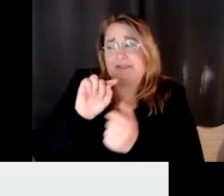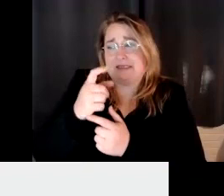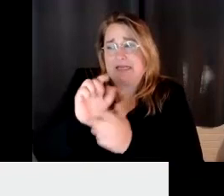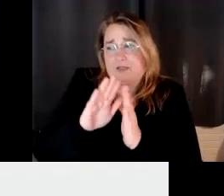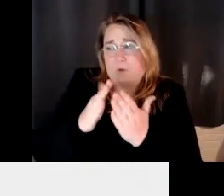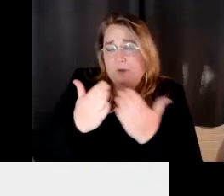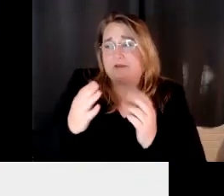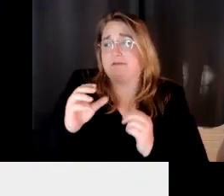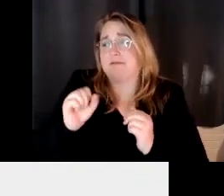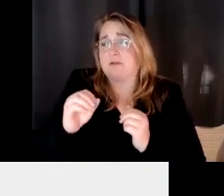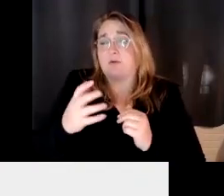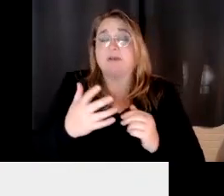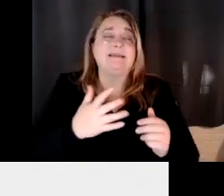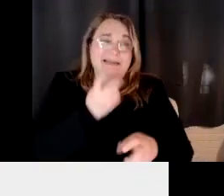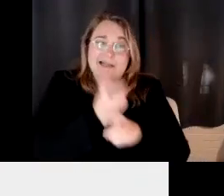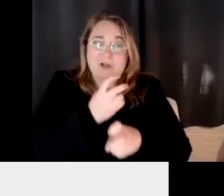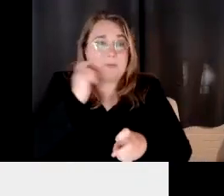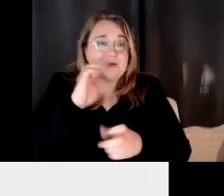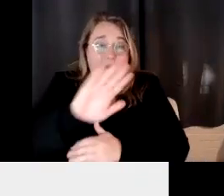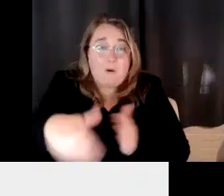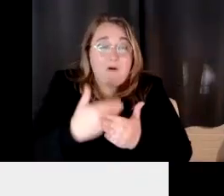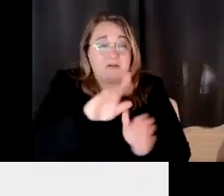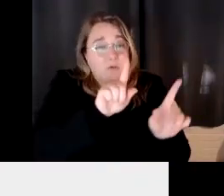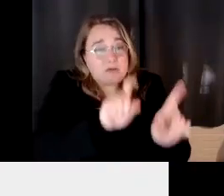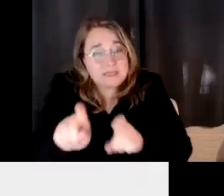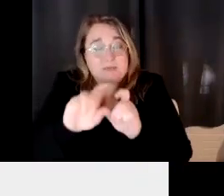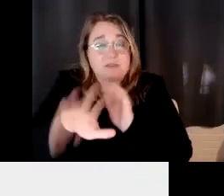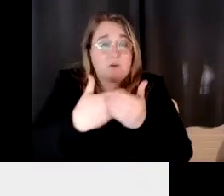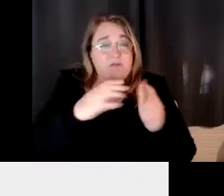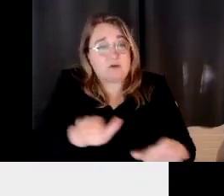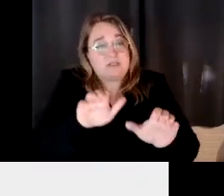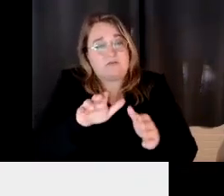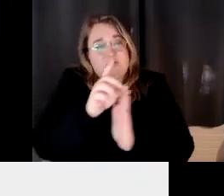it's, it's hard because all of your assessments, all of your activities are designed around that content.